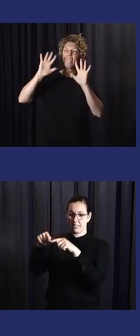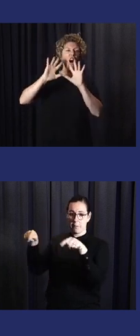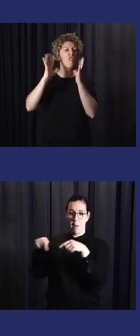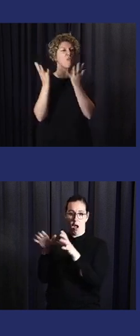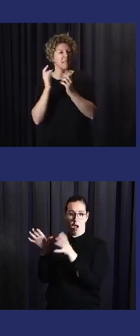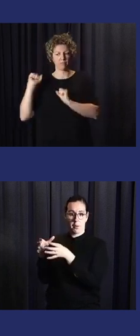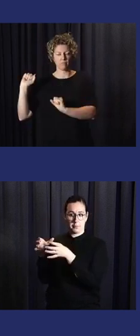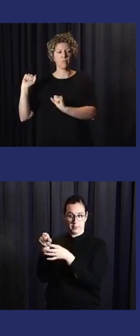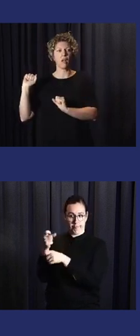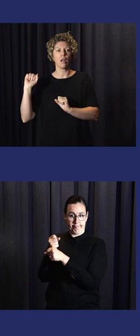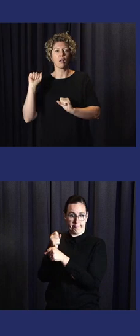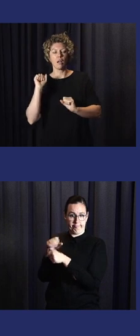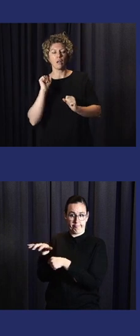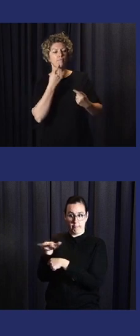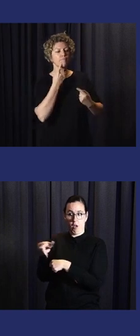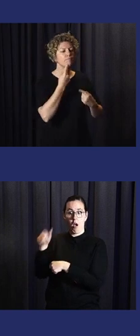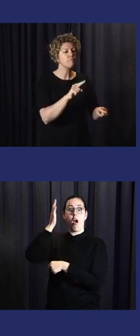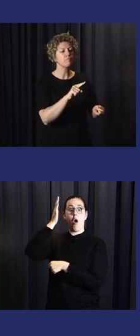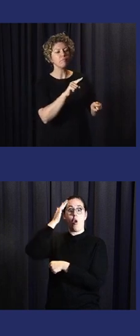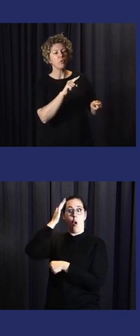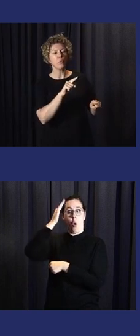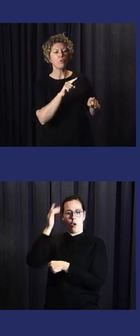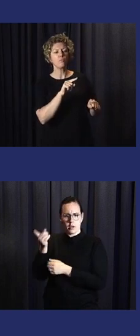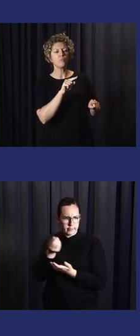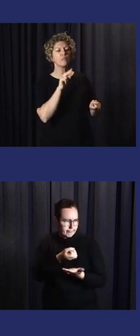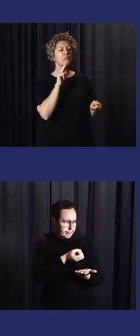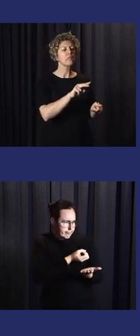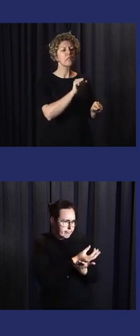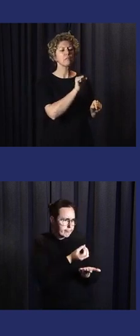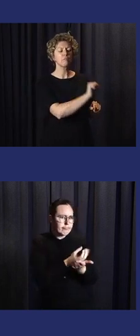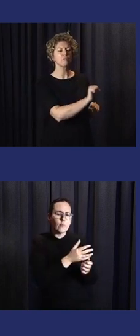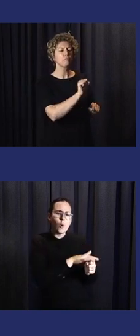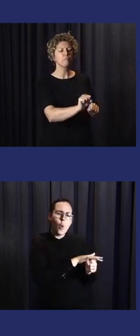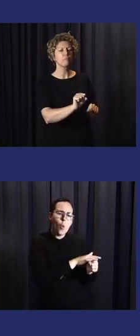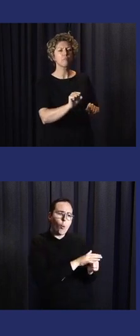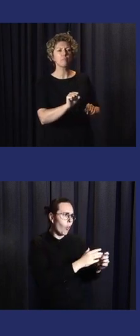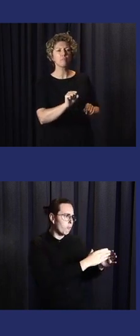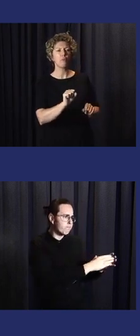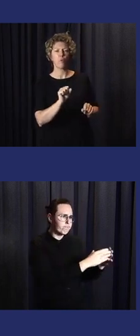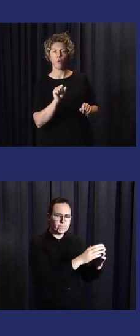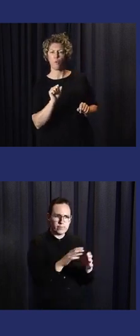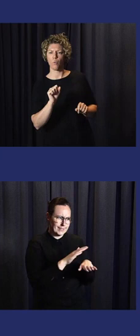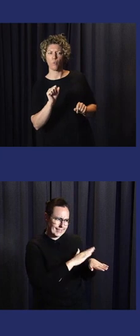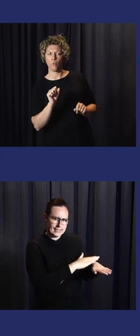we will work with the local authority in order to identify